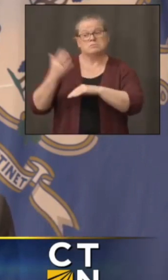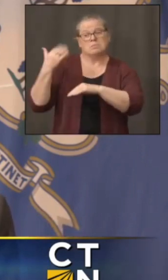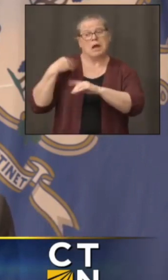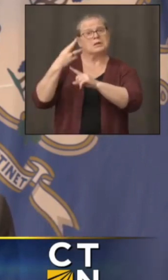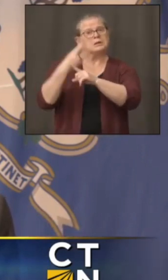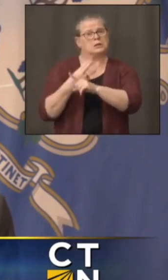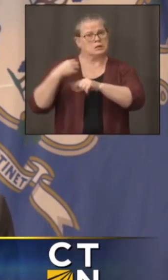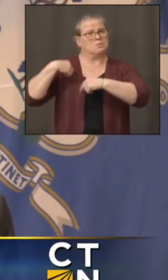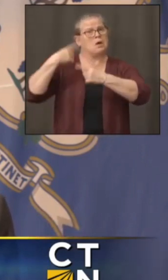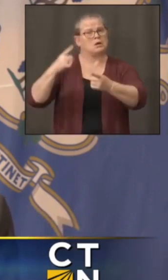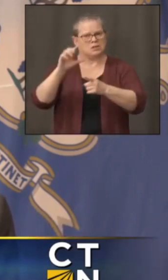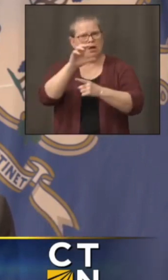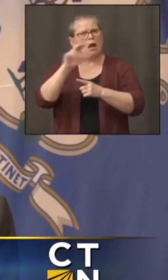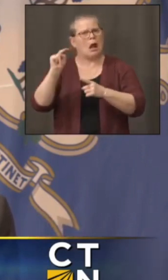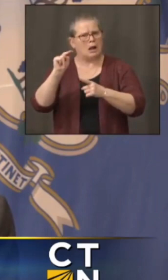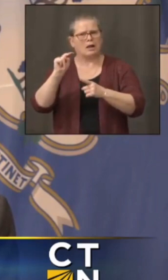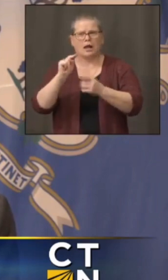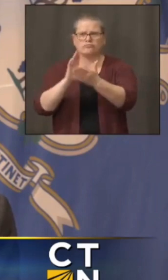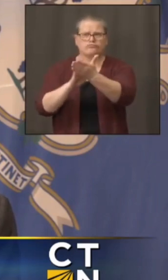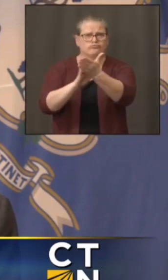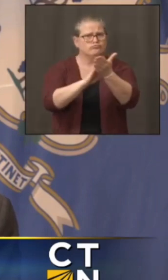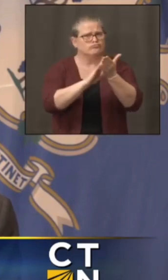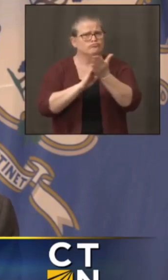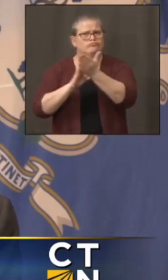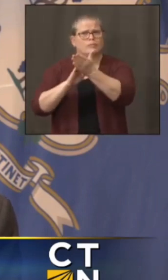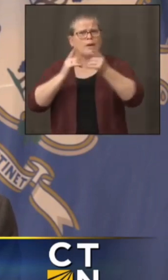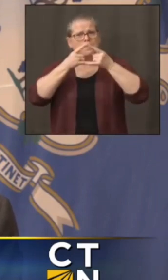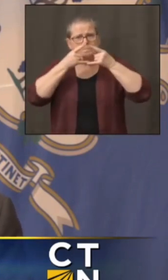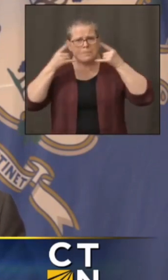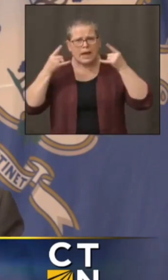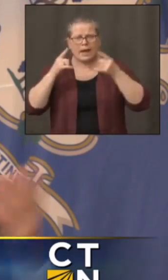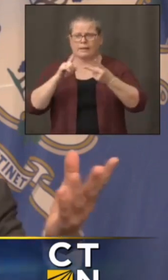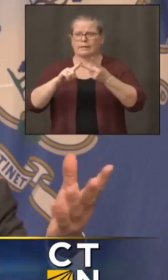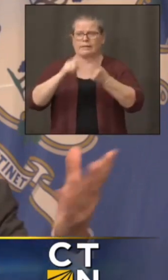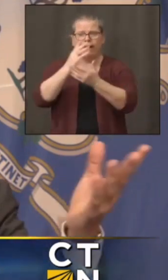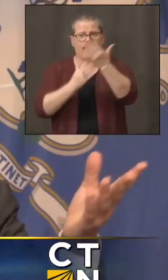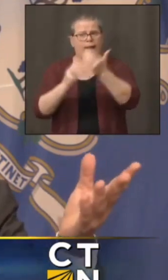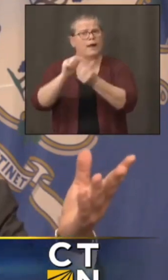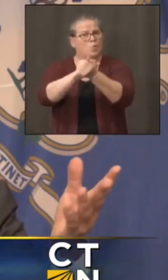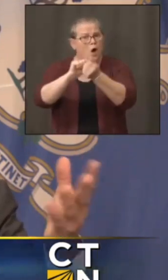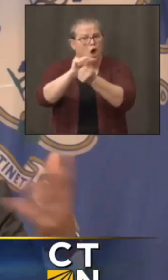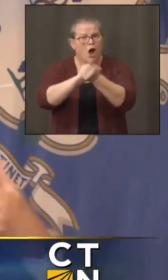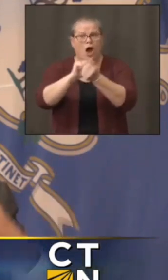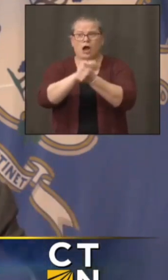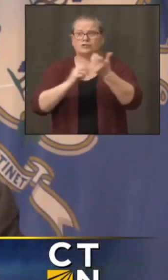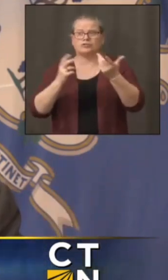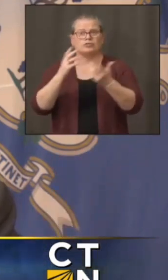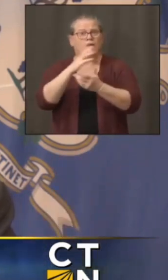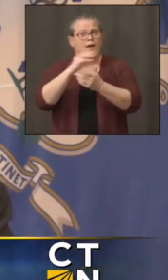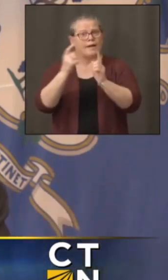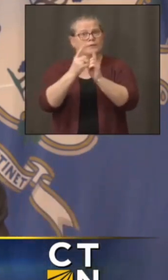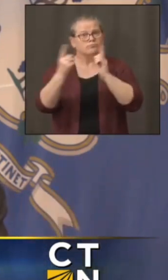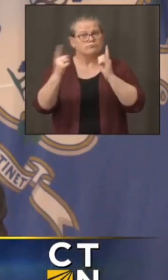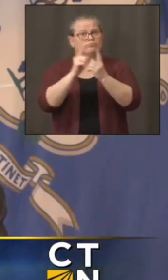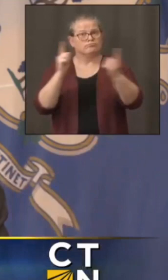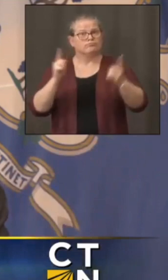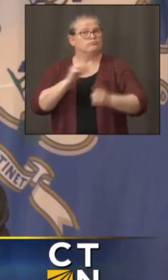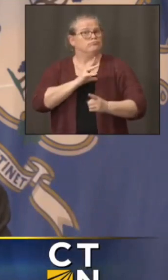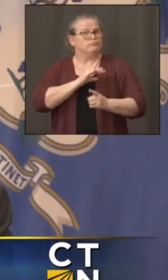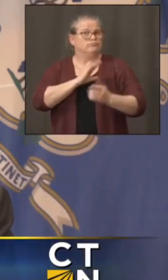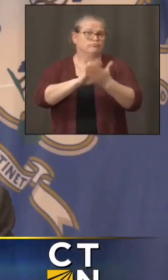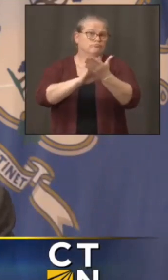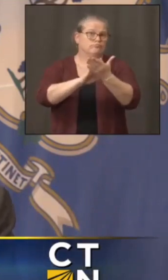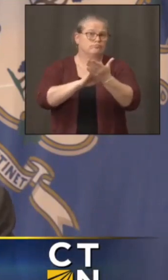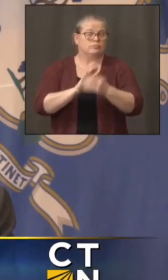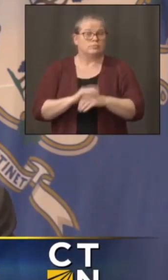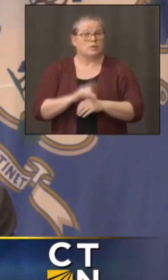social distancing the things that make a difference but i can't promise you look boston has an infection rate that three times ours providence